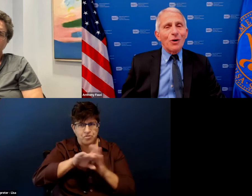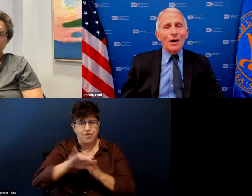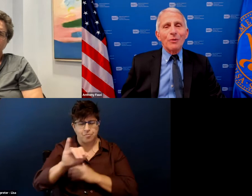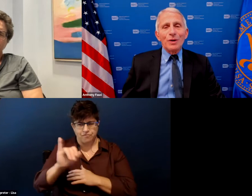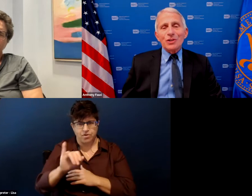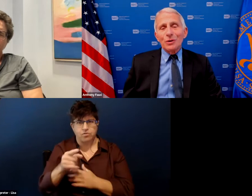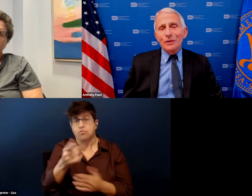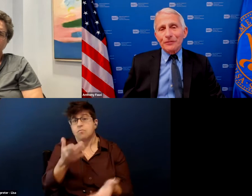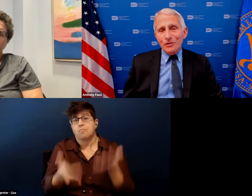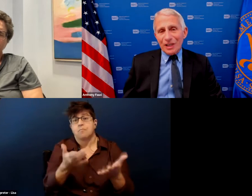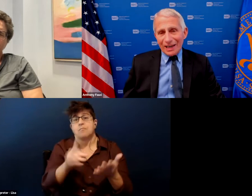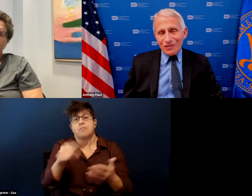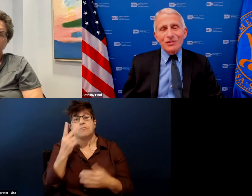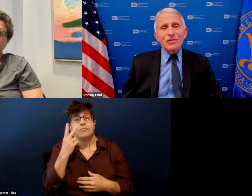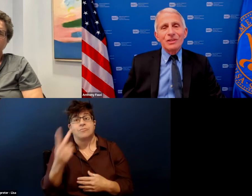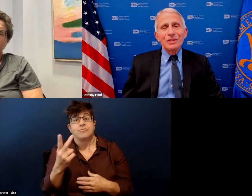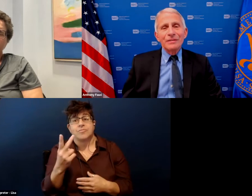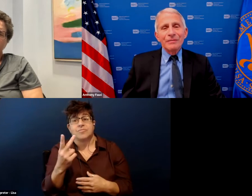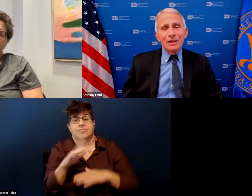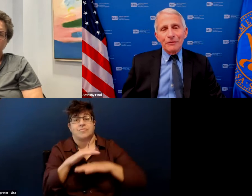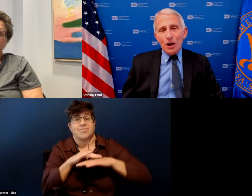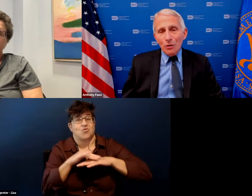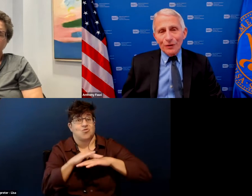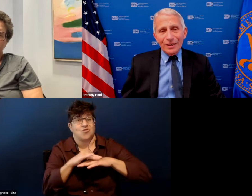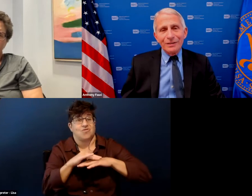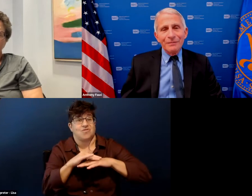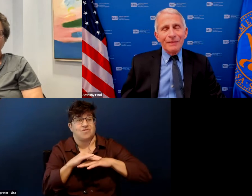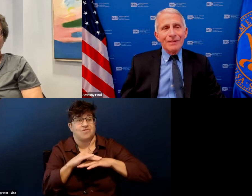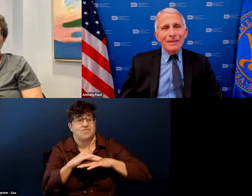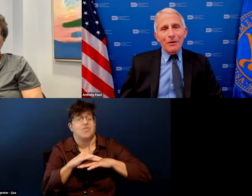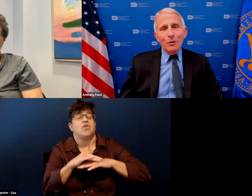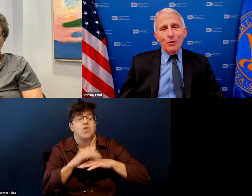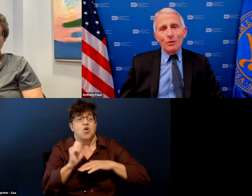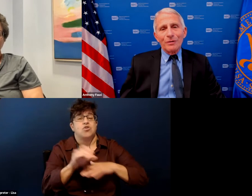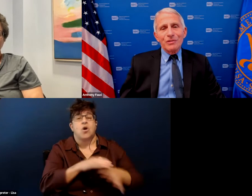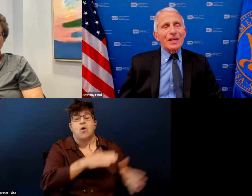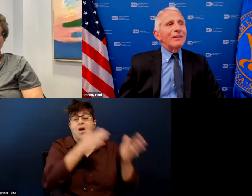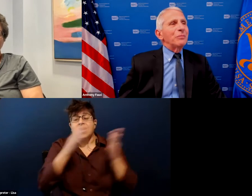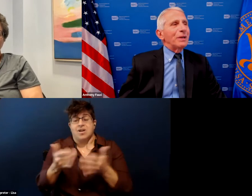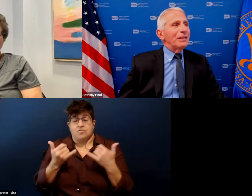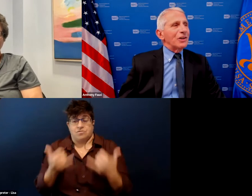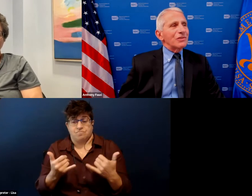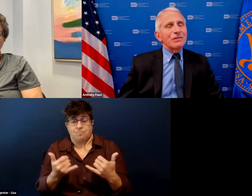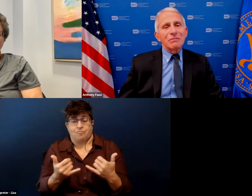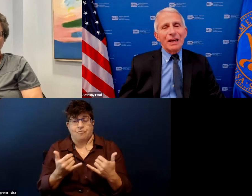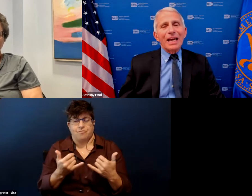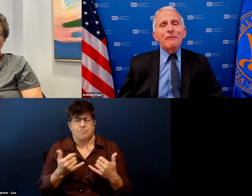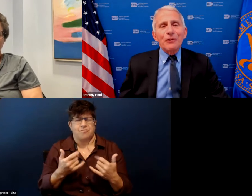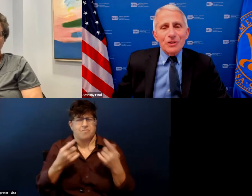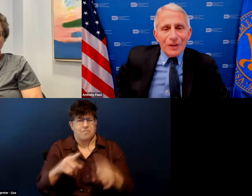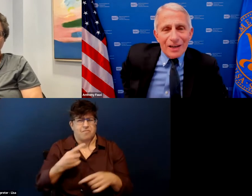reason why when we saw the first cases of covid that were said to be just